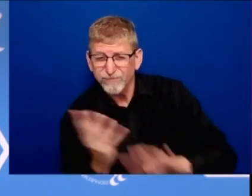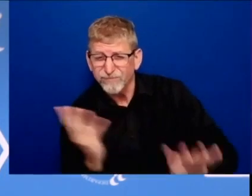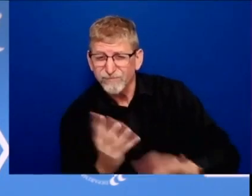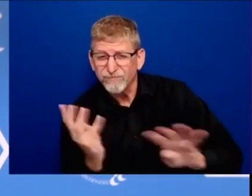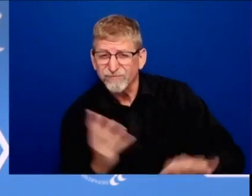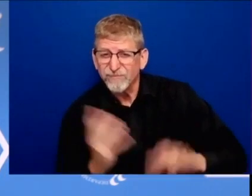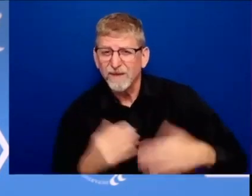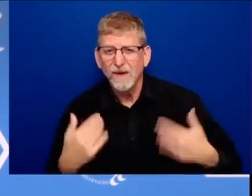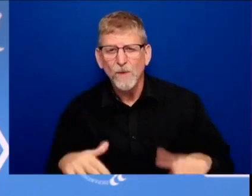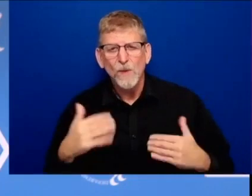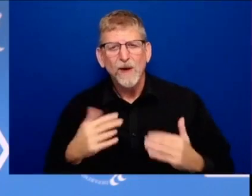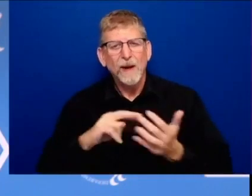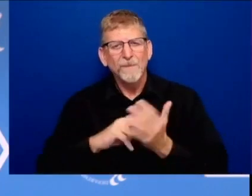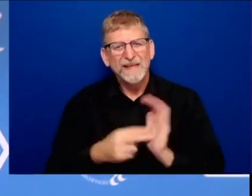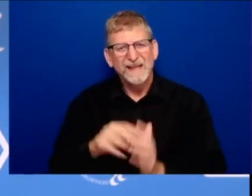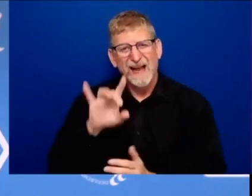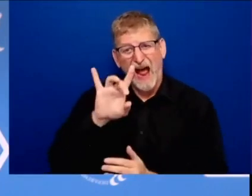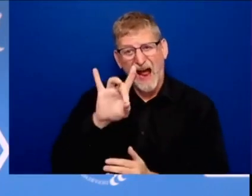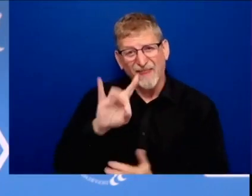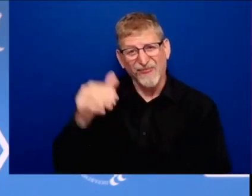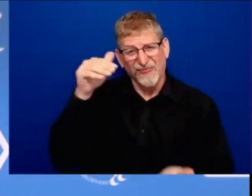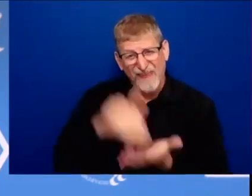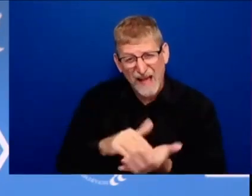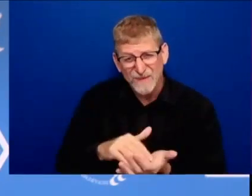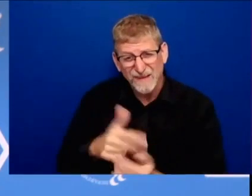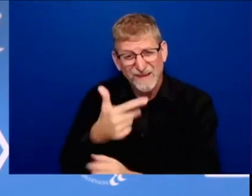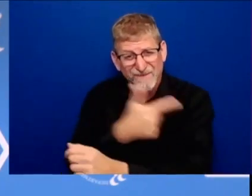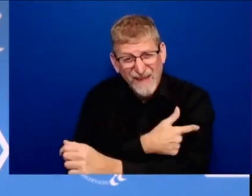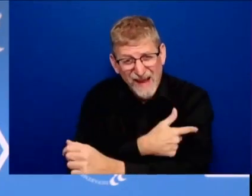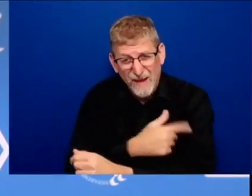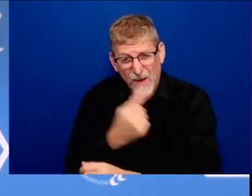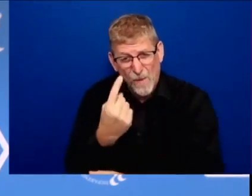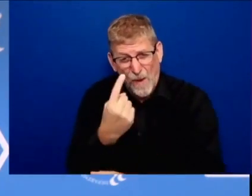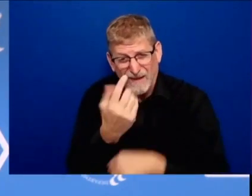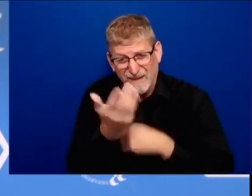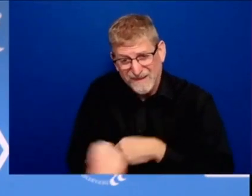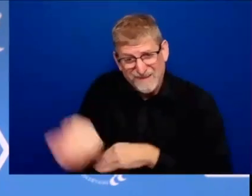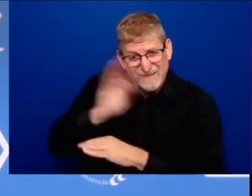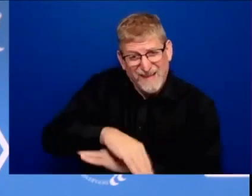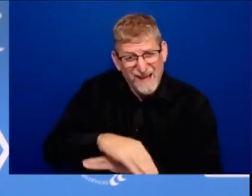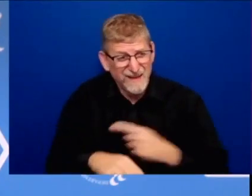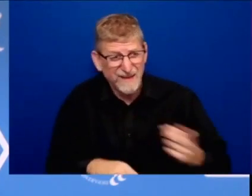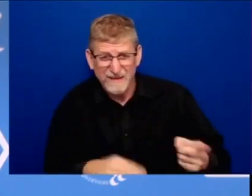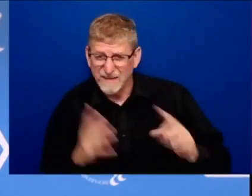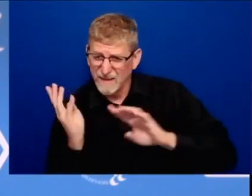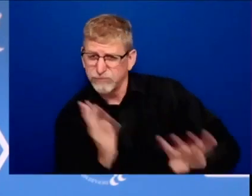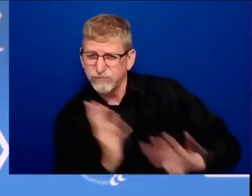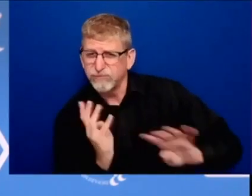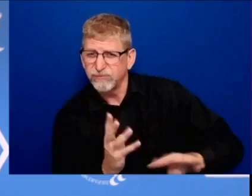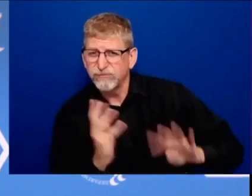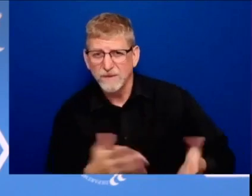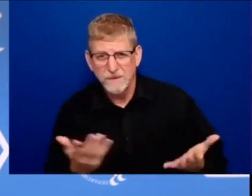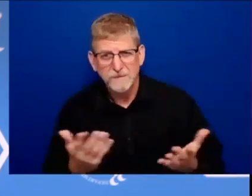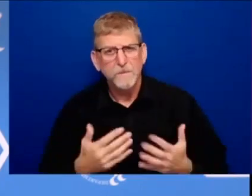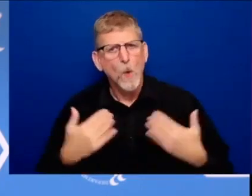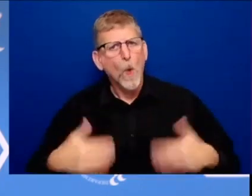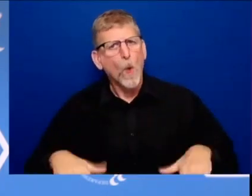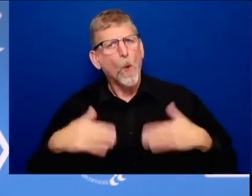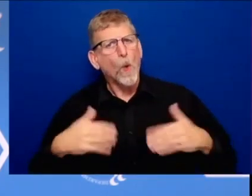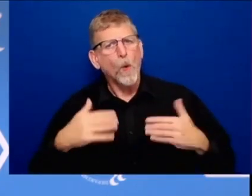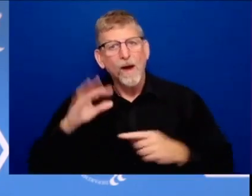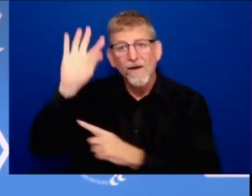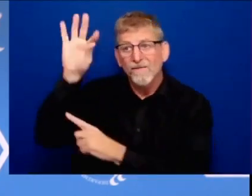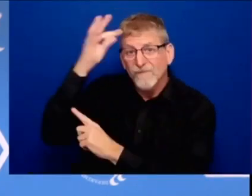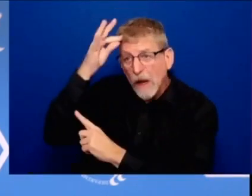look it's coordination between state and federal government and the private sector partnership is essential one of the nurses